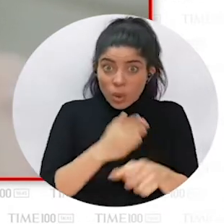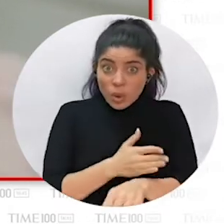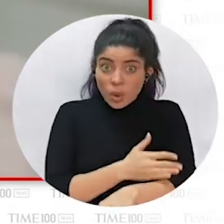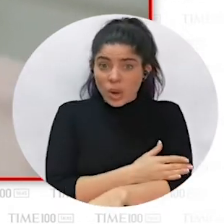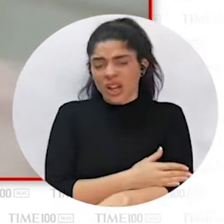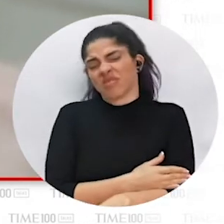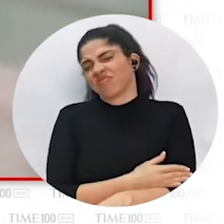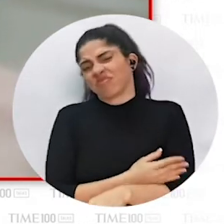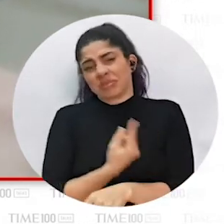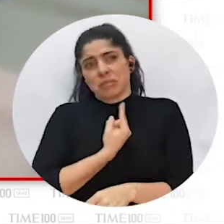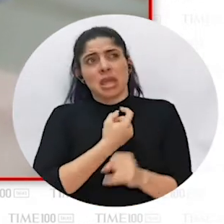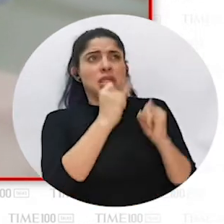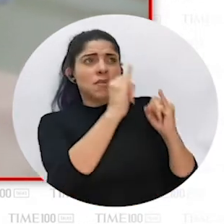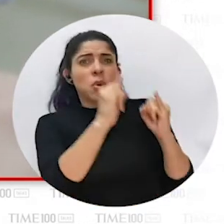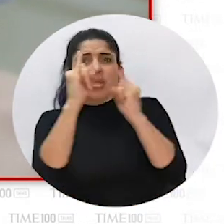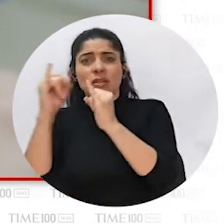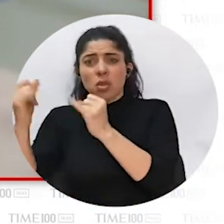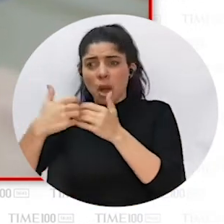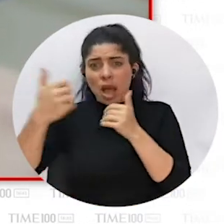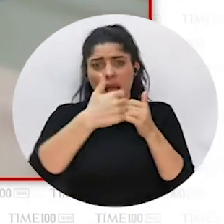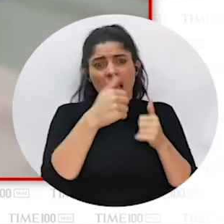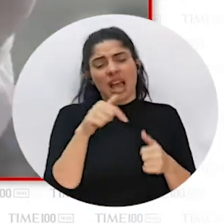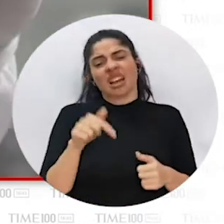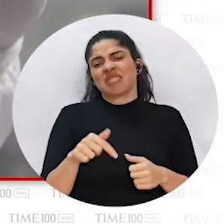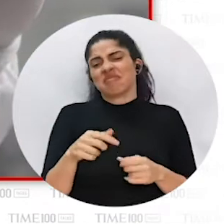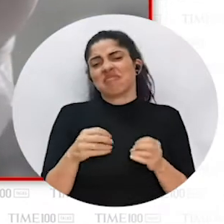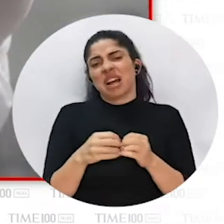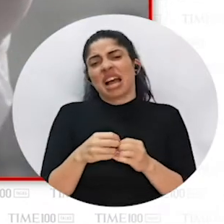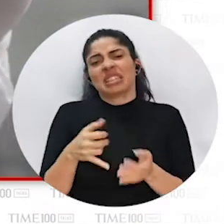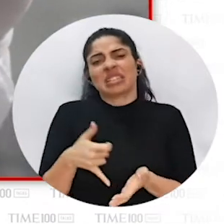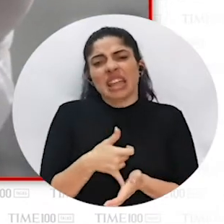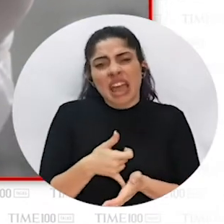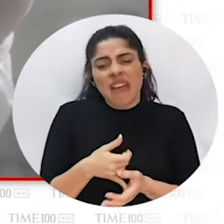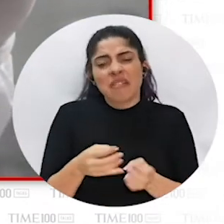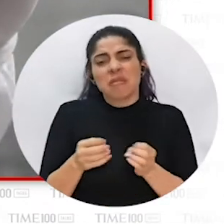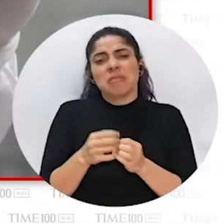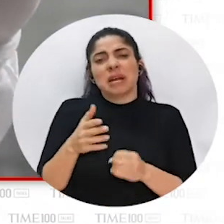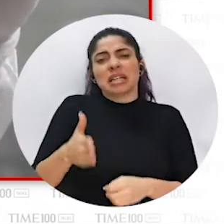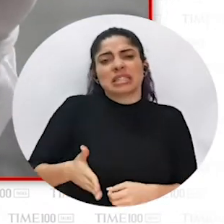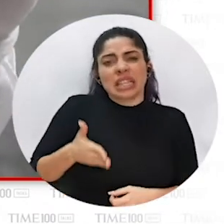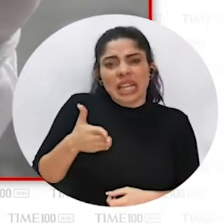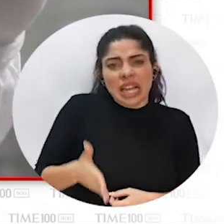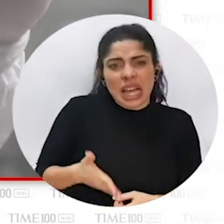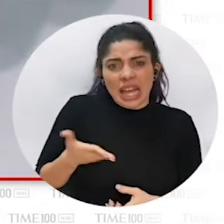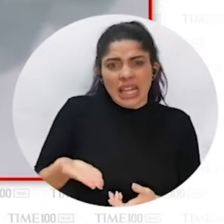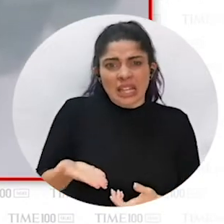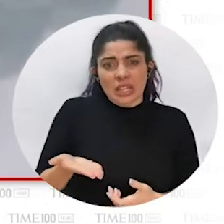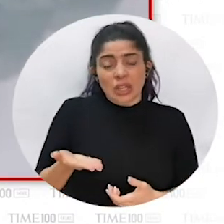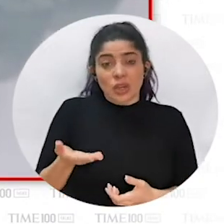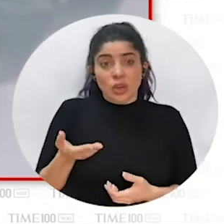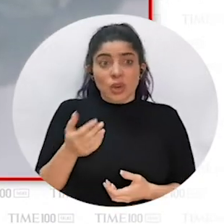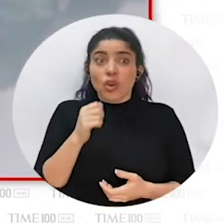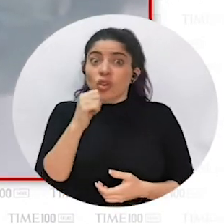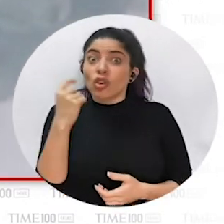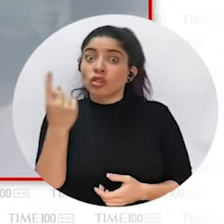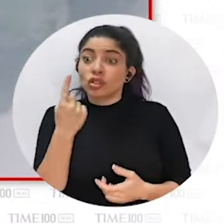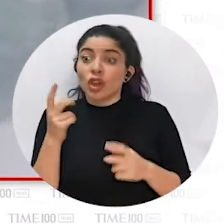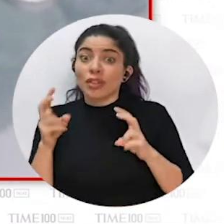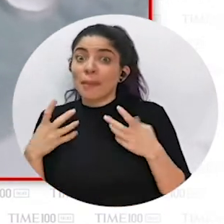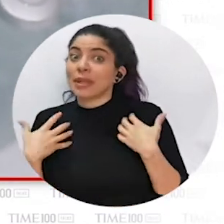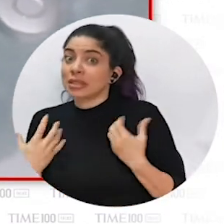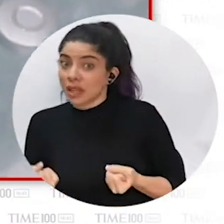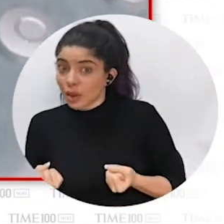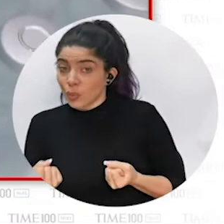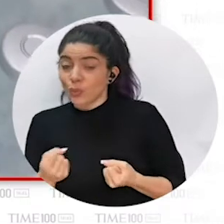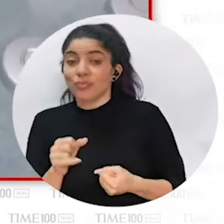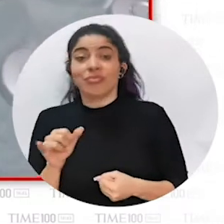the global community is going to be one that's going to be weaker, slower. And that, in terms